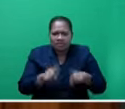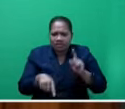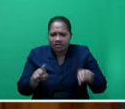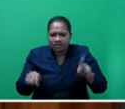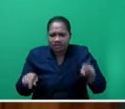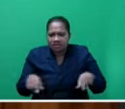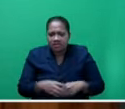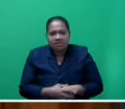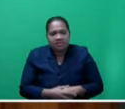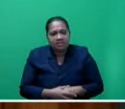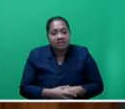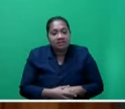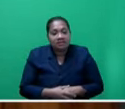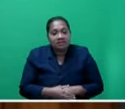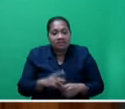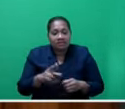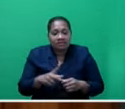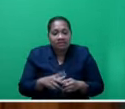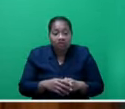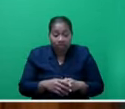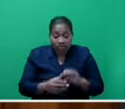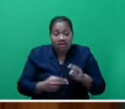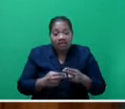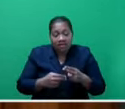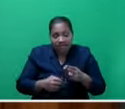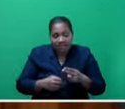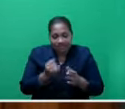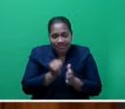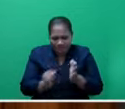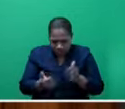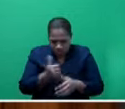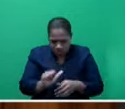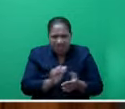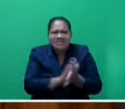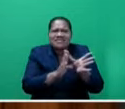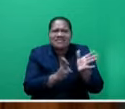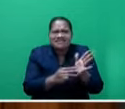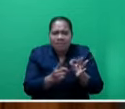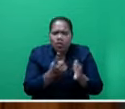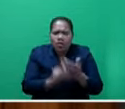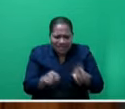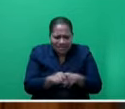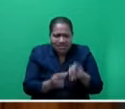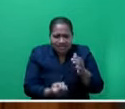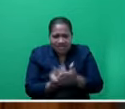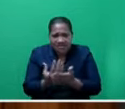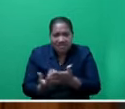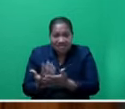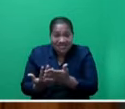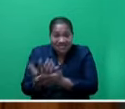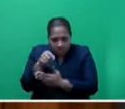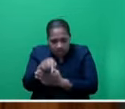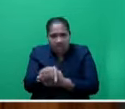specifically for industrial use. It can be used to make a wide range of products. Along with bamboo, hemp